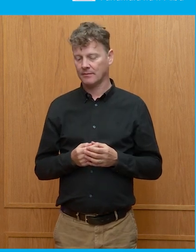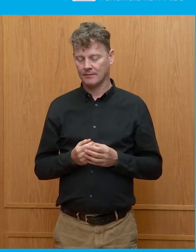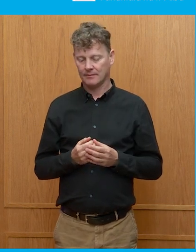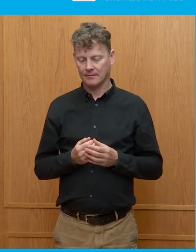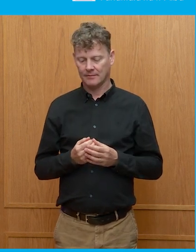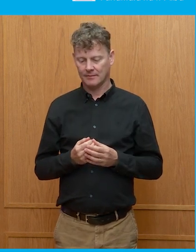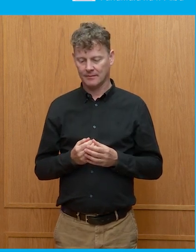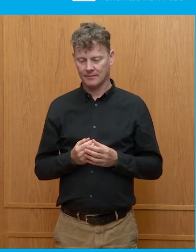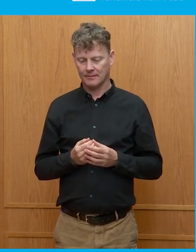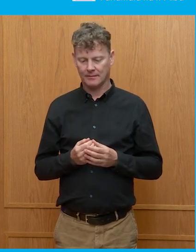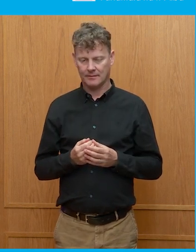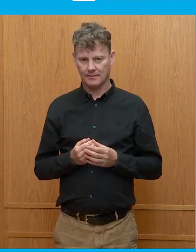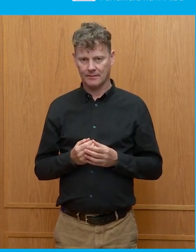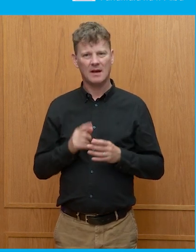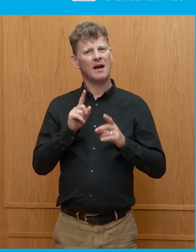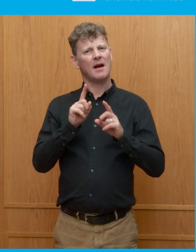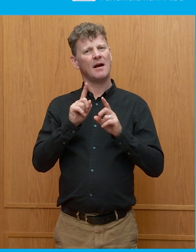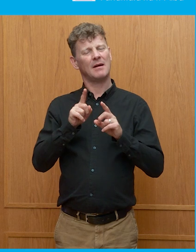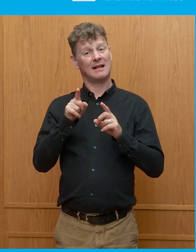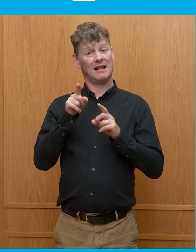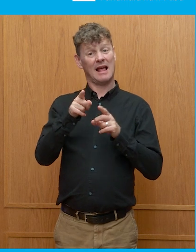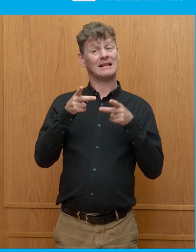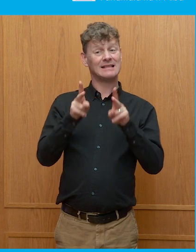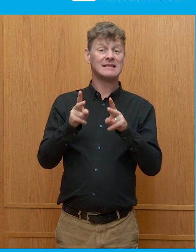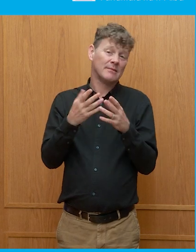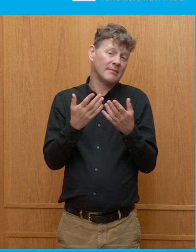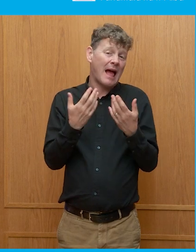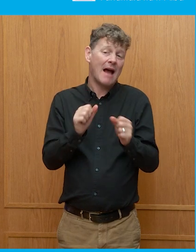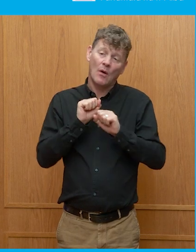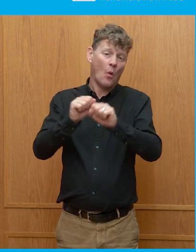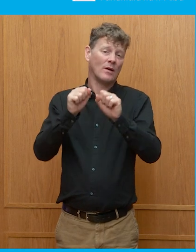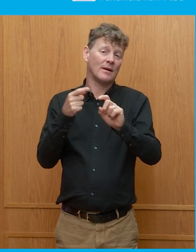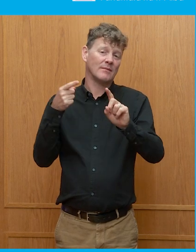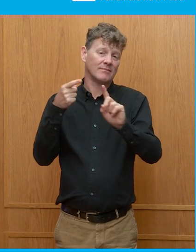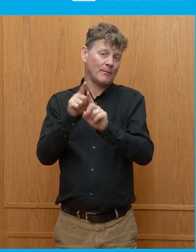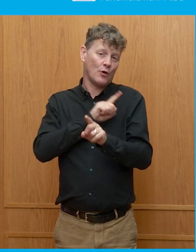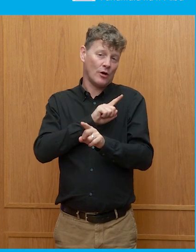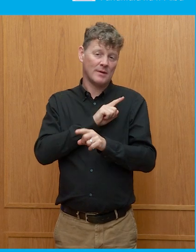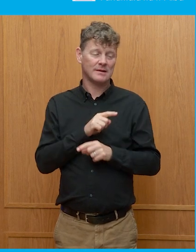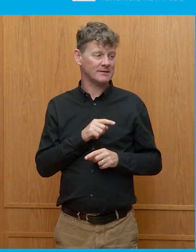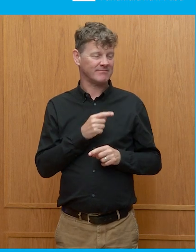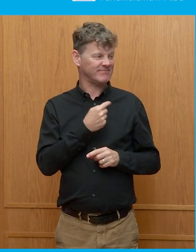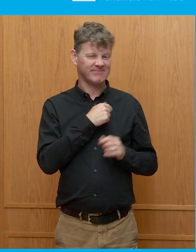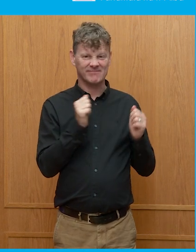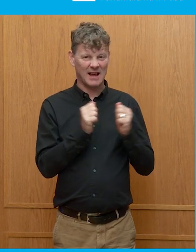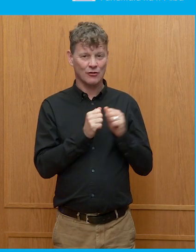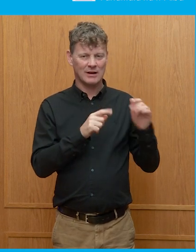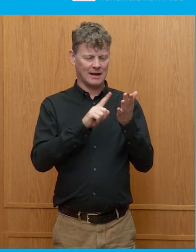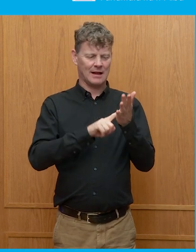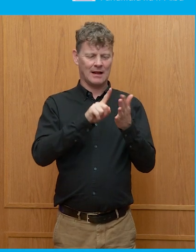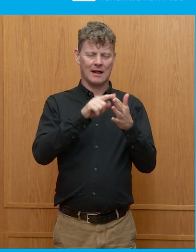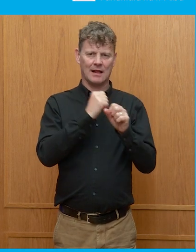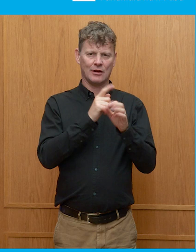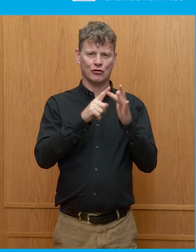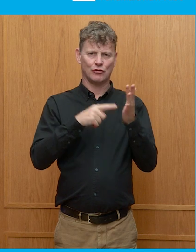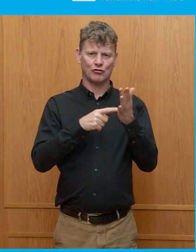a purpose in that kind of system. Yeah, I agree. think legitimacy is the kind of key word. And it may be sort